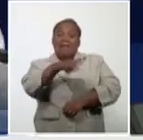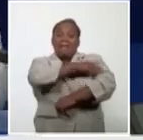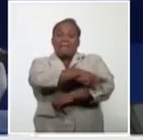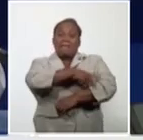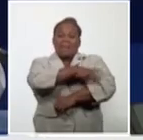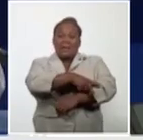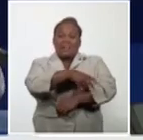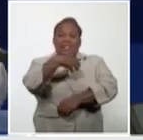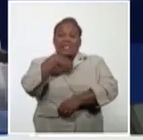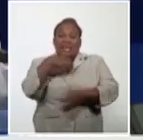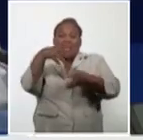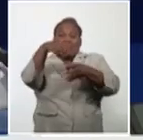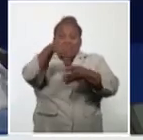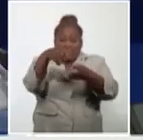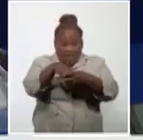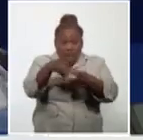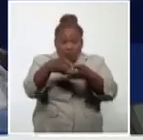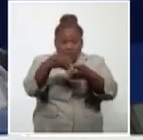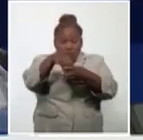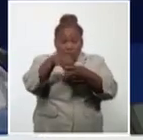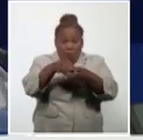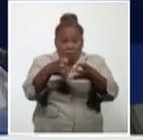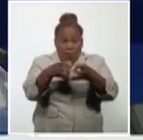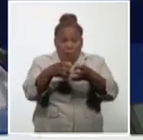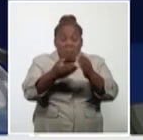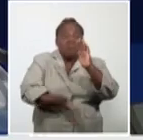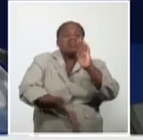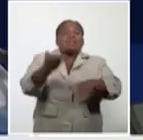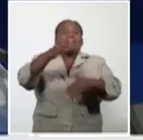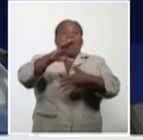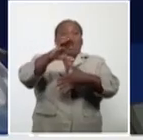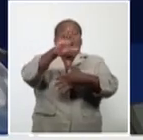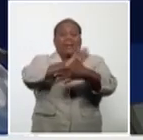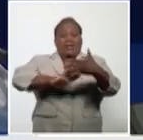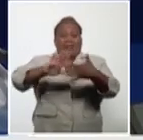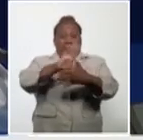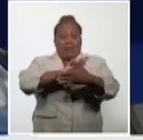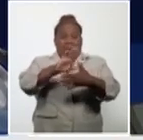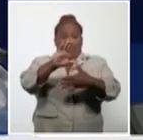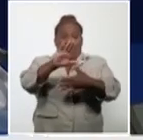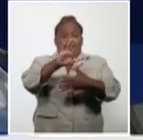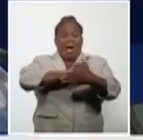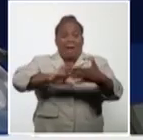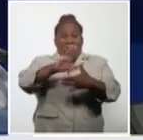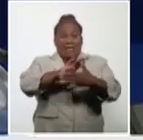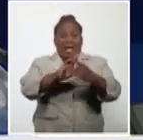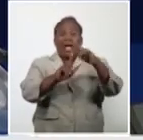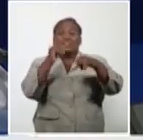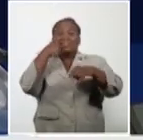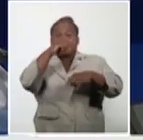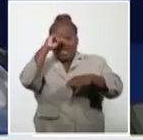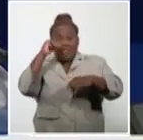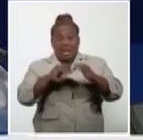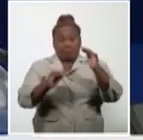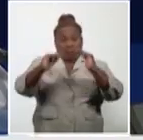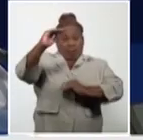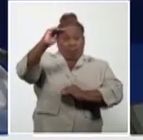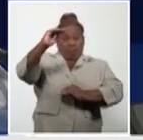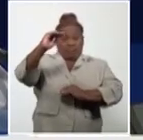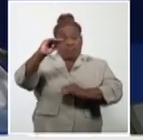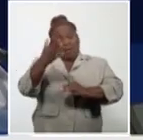Americas. In the Americas, the fatality rate is of 5.79. However,